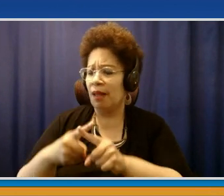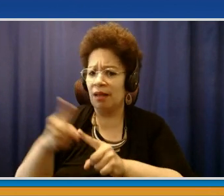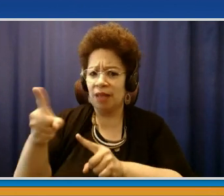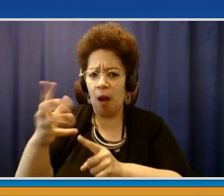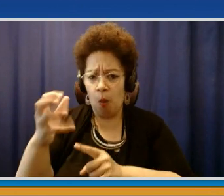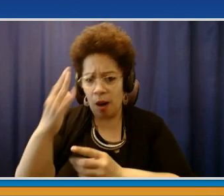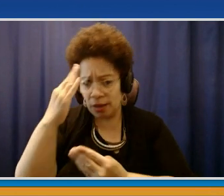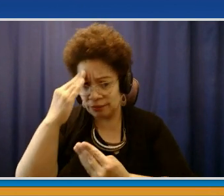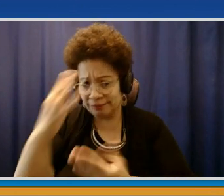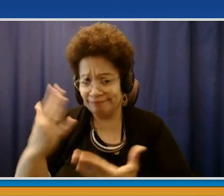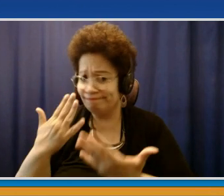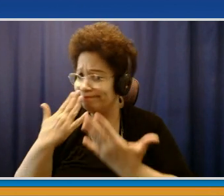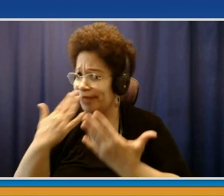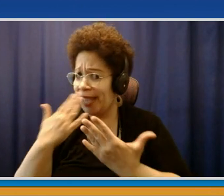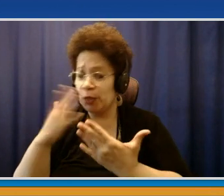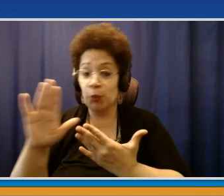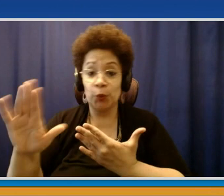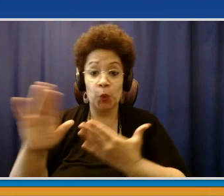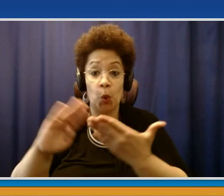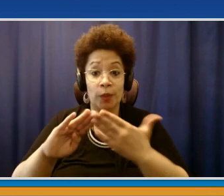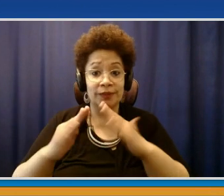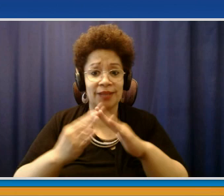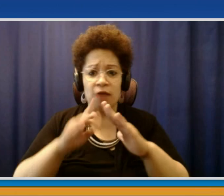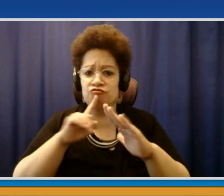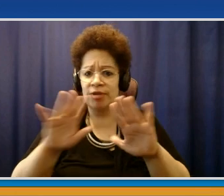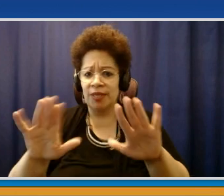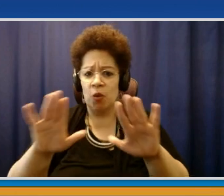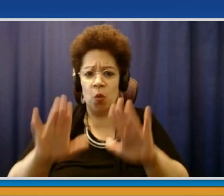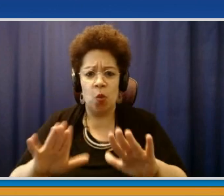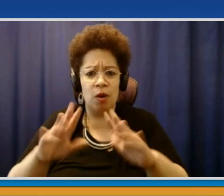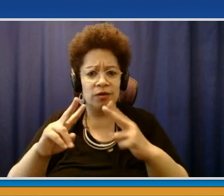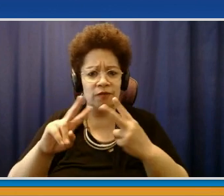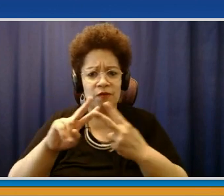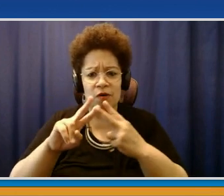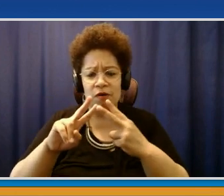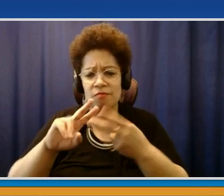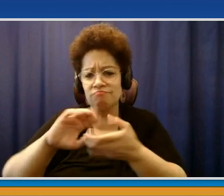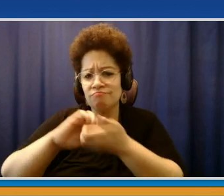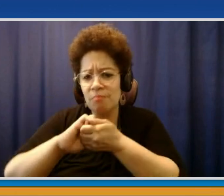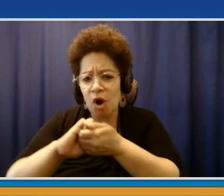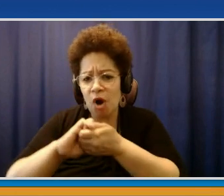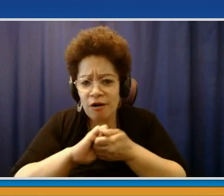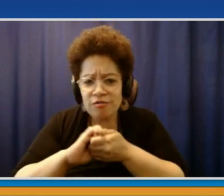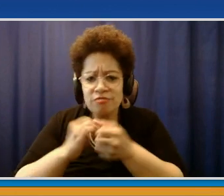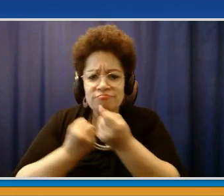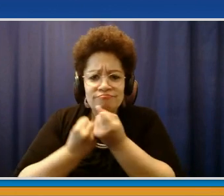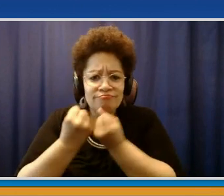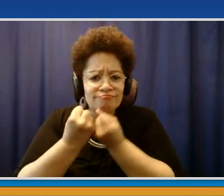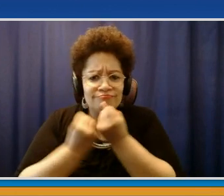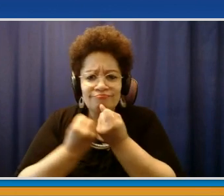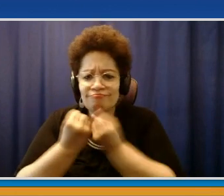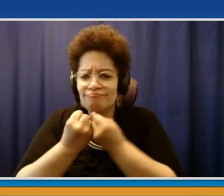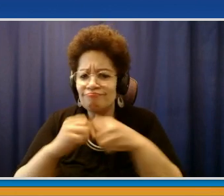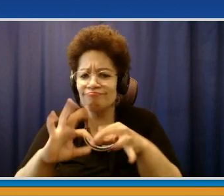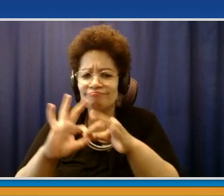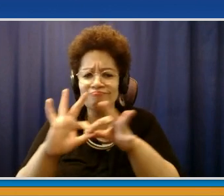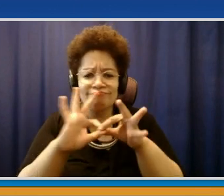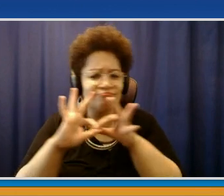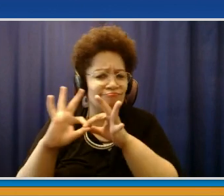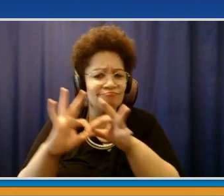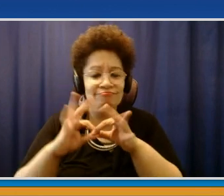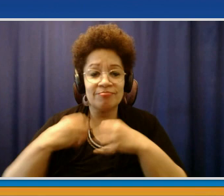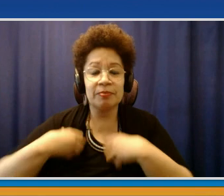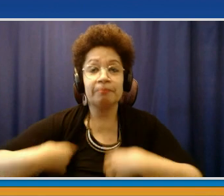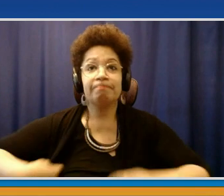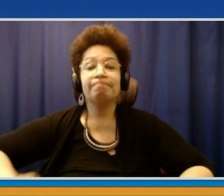And as we try to administer these things, you know, the diversity of Westchester County, when you're trying to deal with people who need vaccinations, or back in the day, we're trying